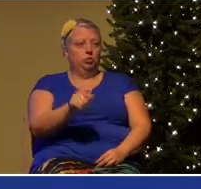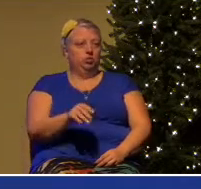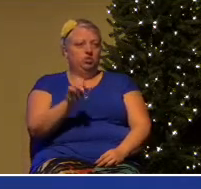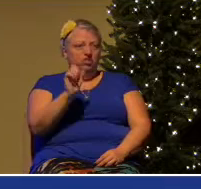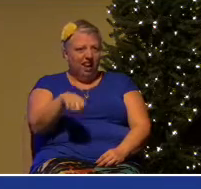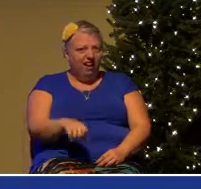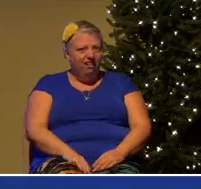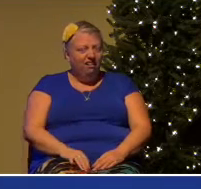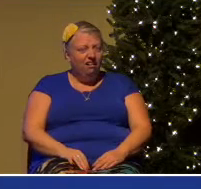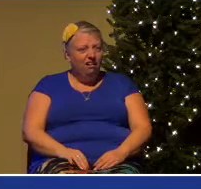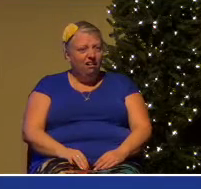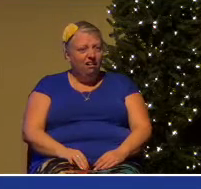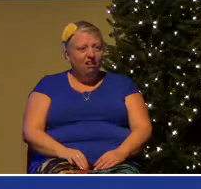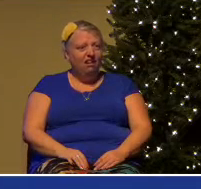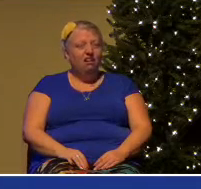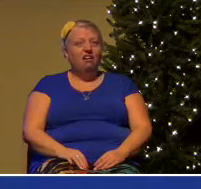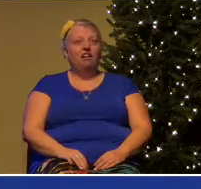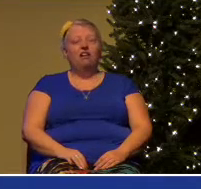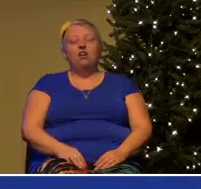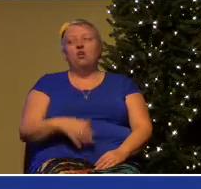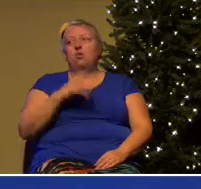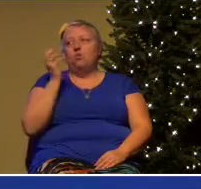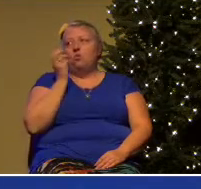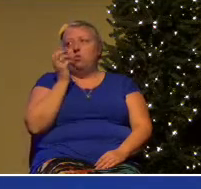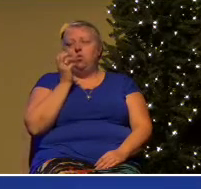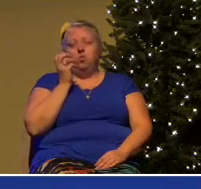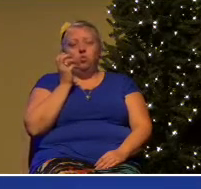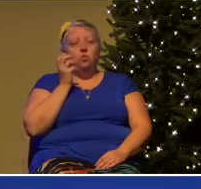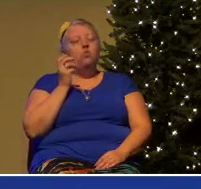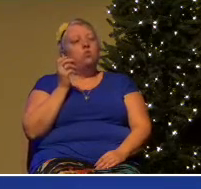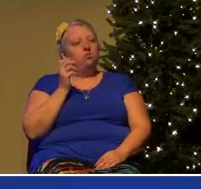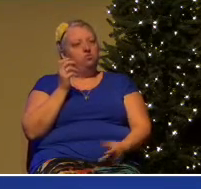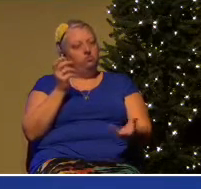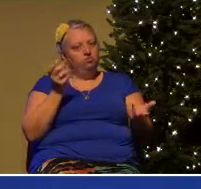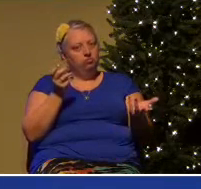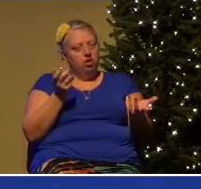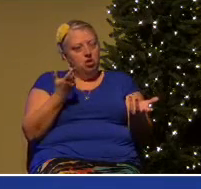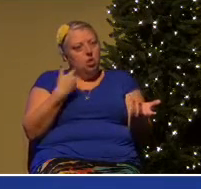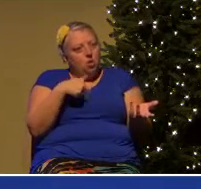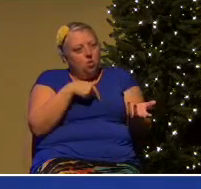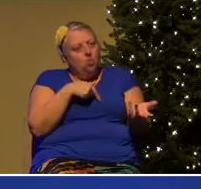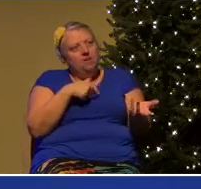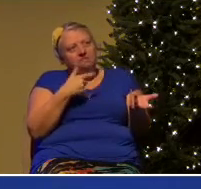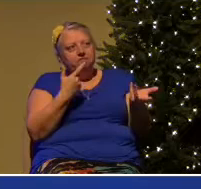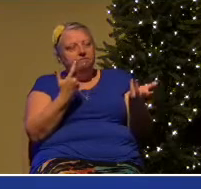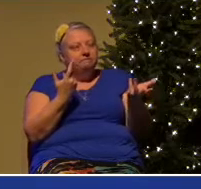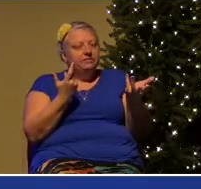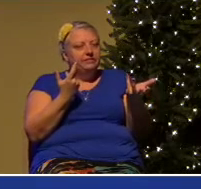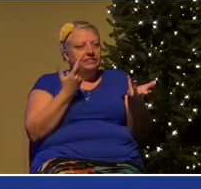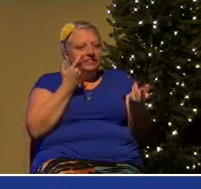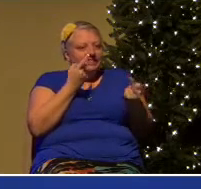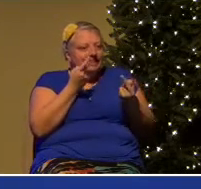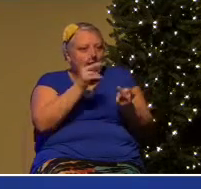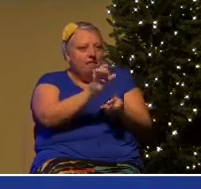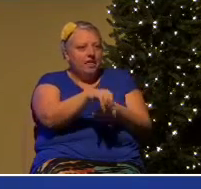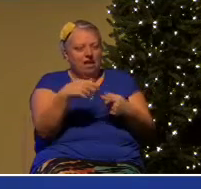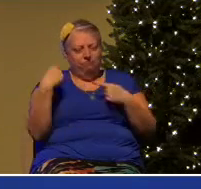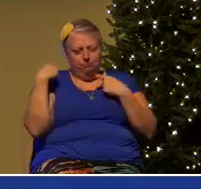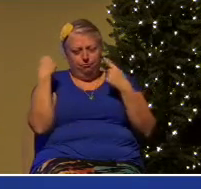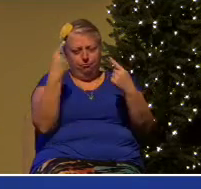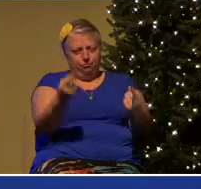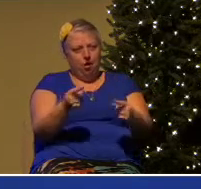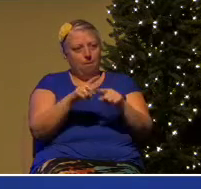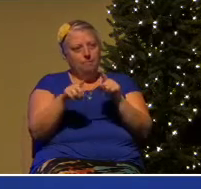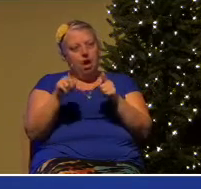We've always had brokenness. We've never normalized brokenness. That's the big difference.